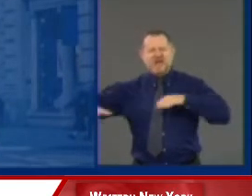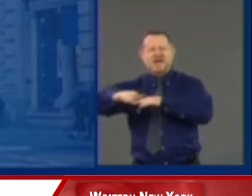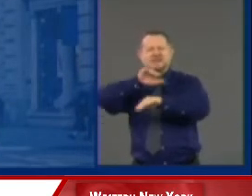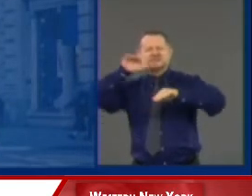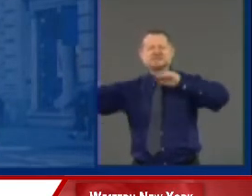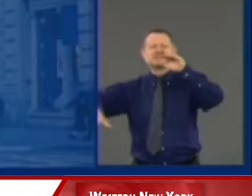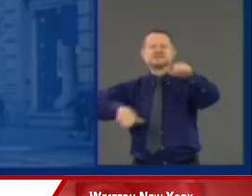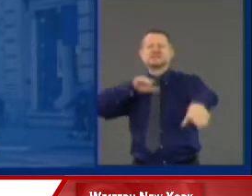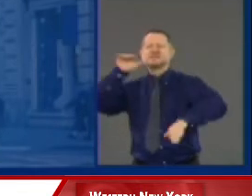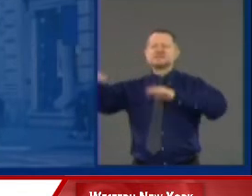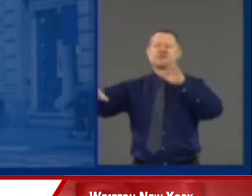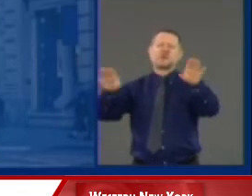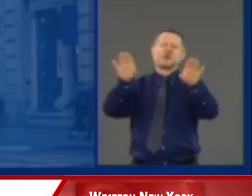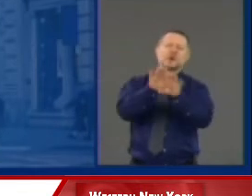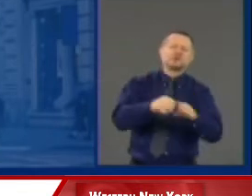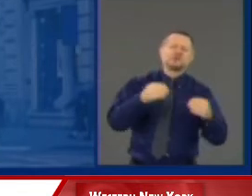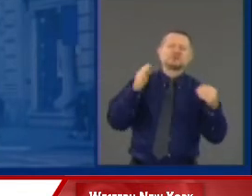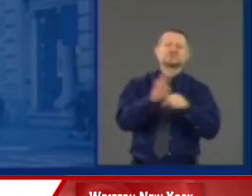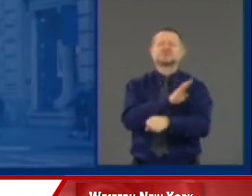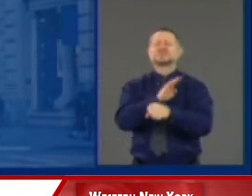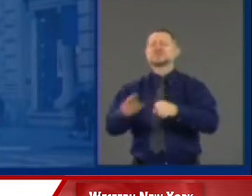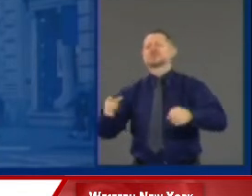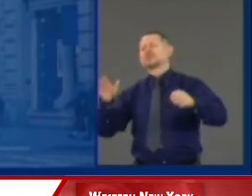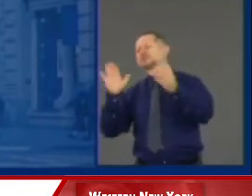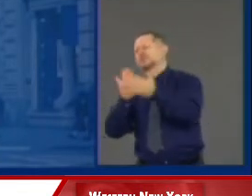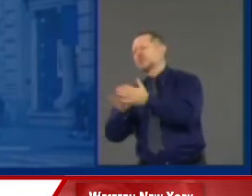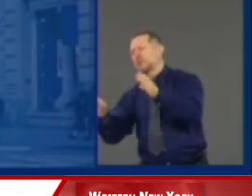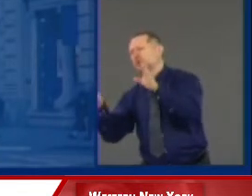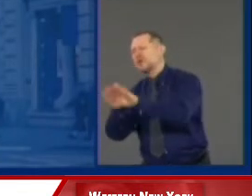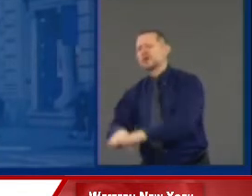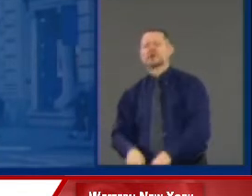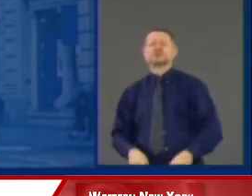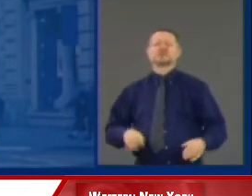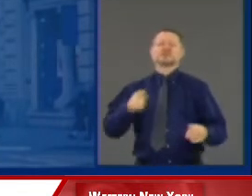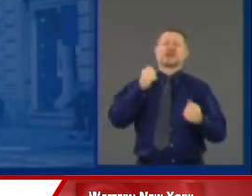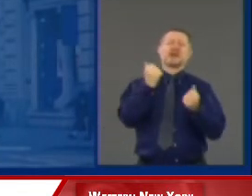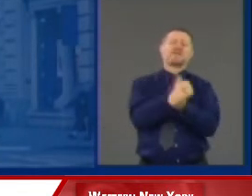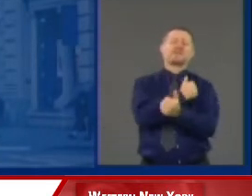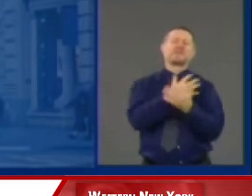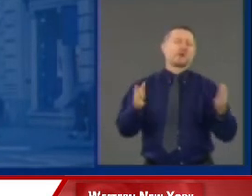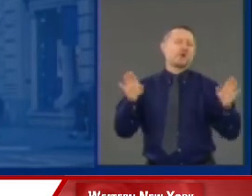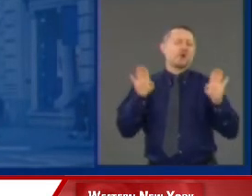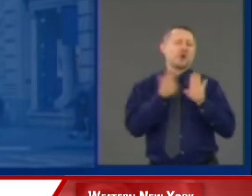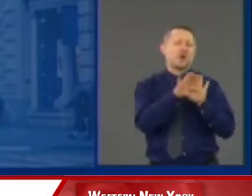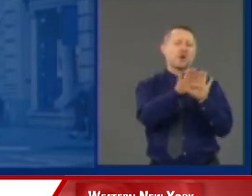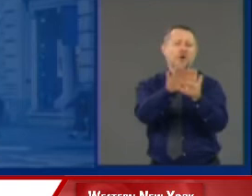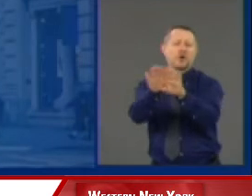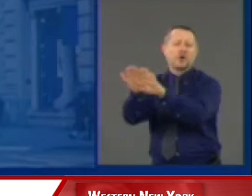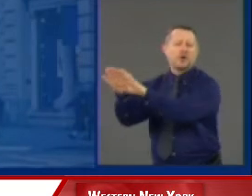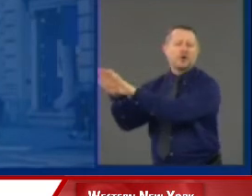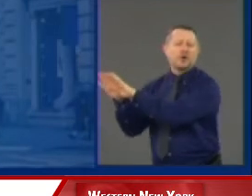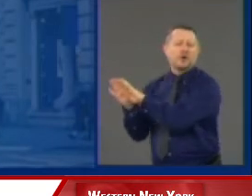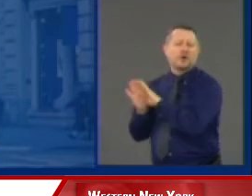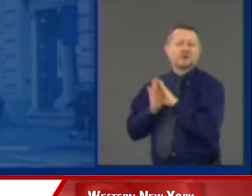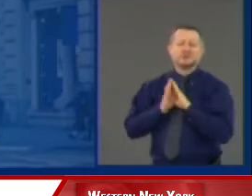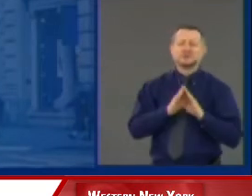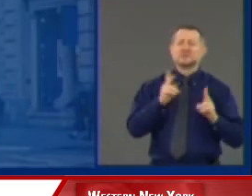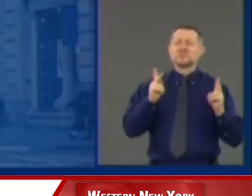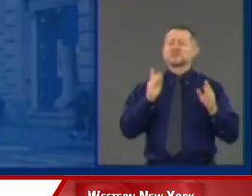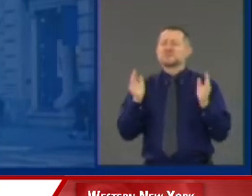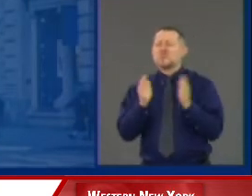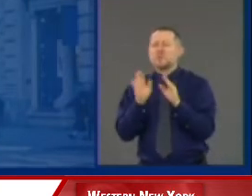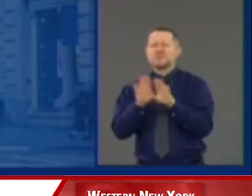closing down, no school, no business, thousands of small businesses destroyed.